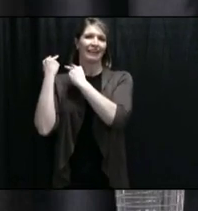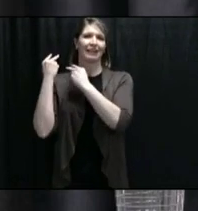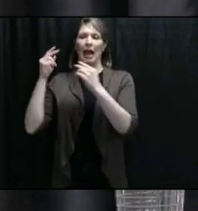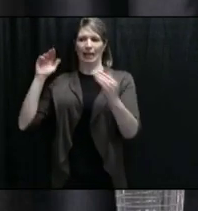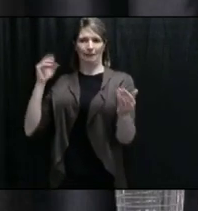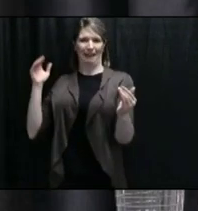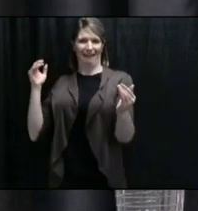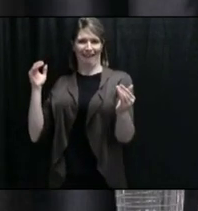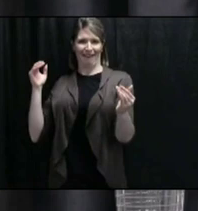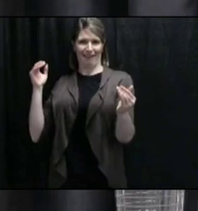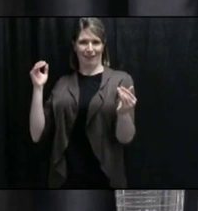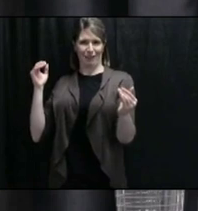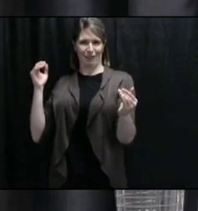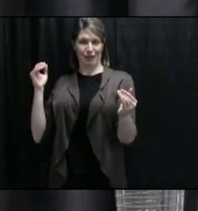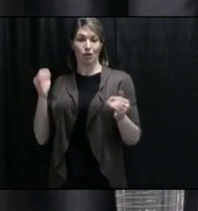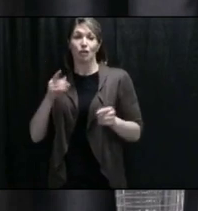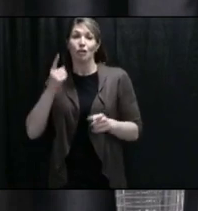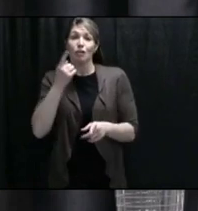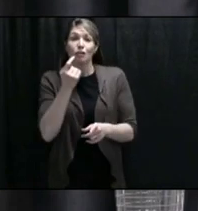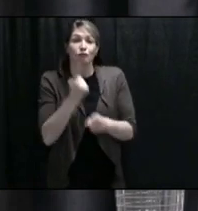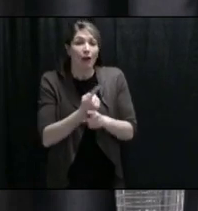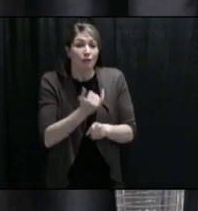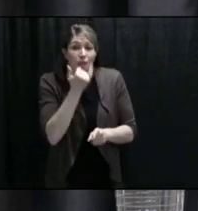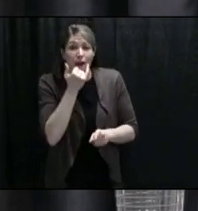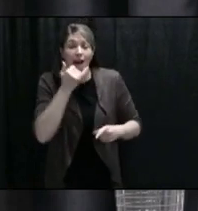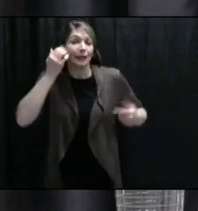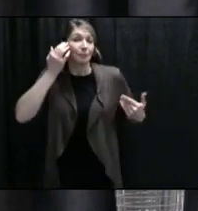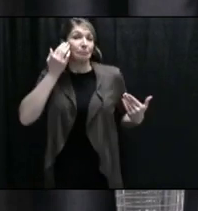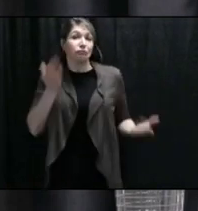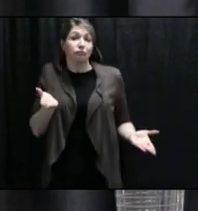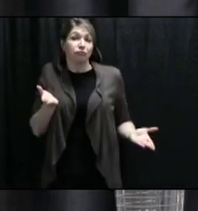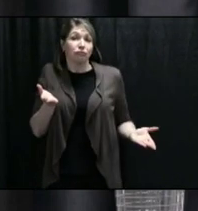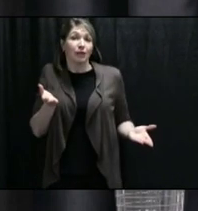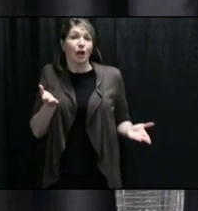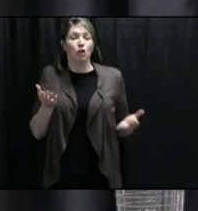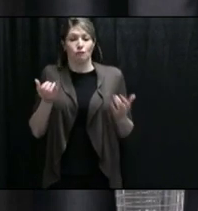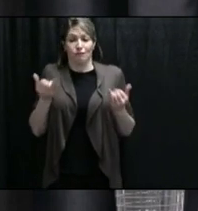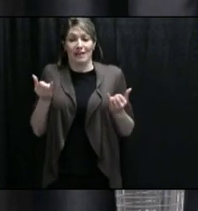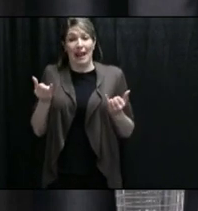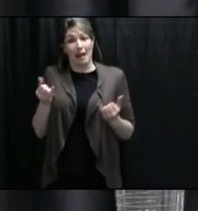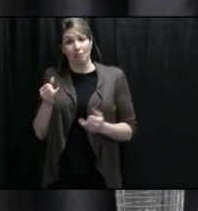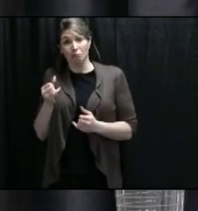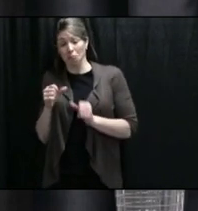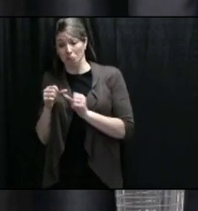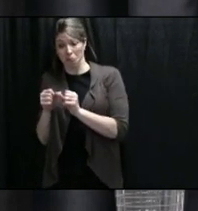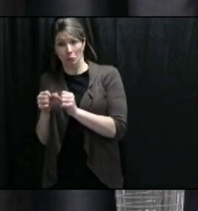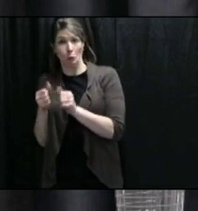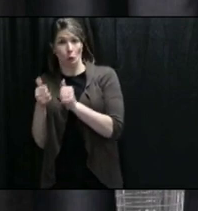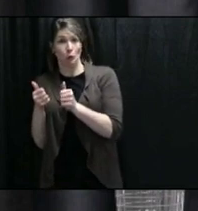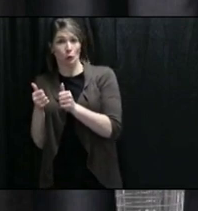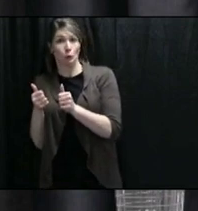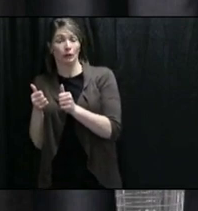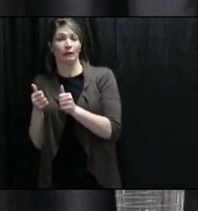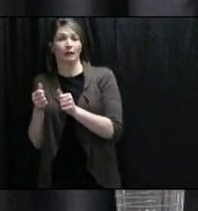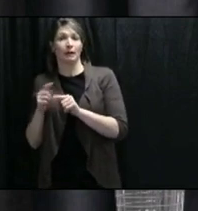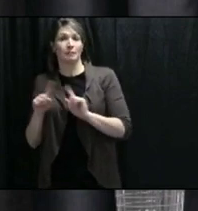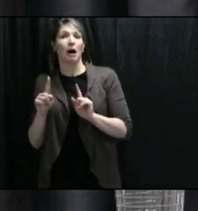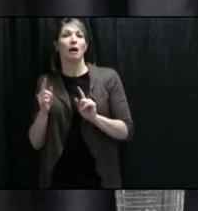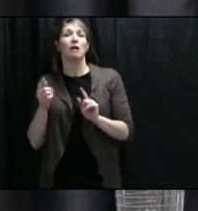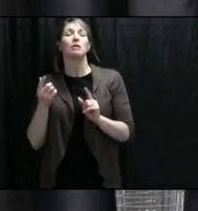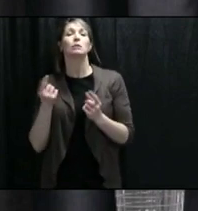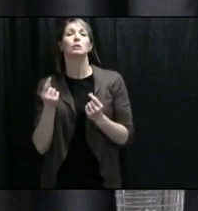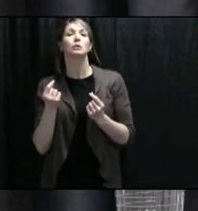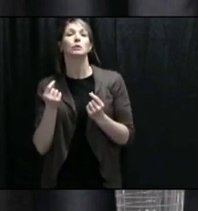projections would have suggested otherwise. But that's no cause for complacency. All you need, all you need is